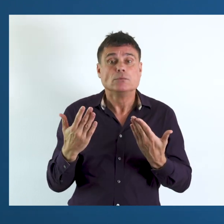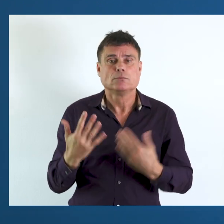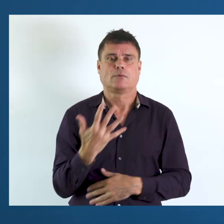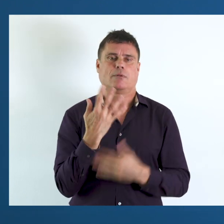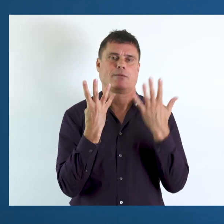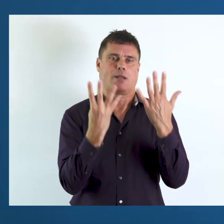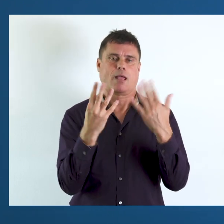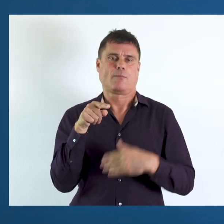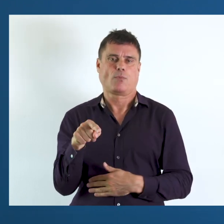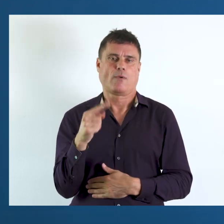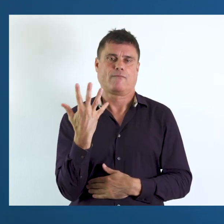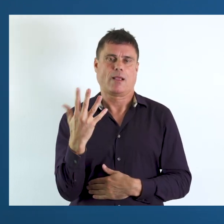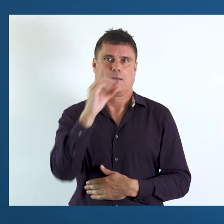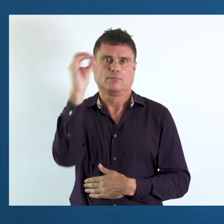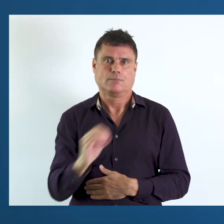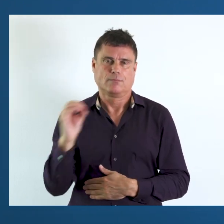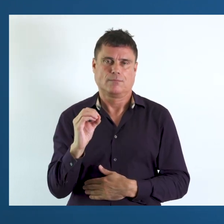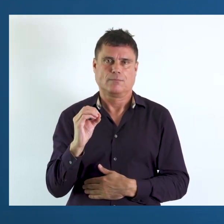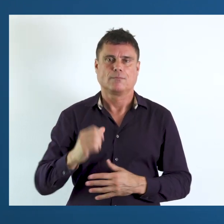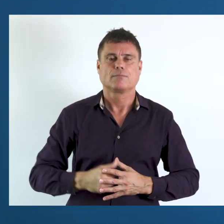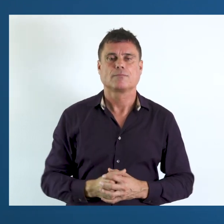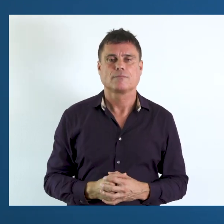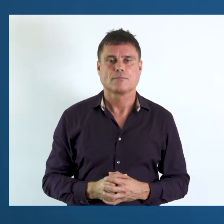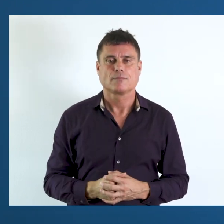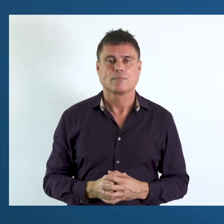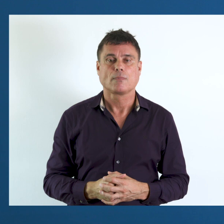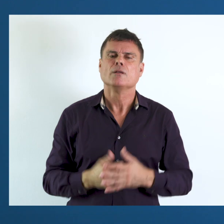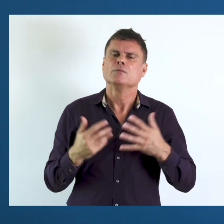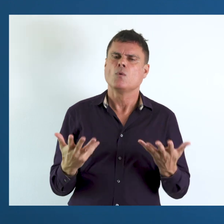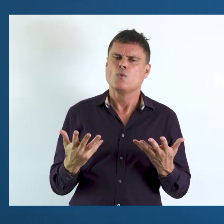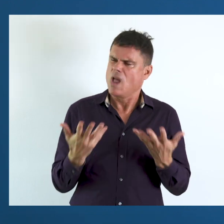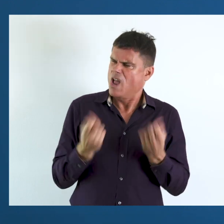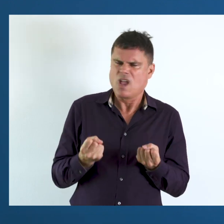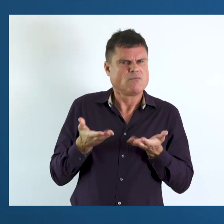that would put the disability prevalence rate at 9.5 percent.